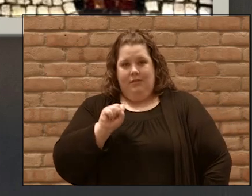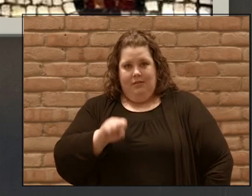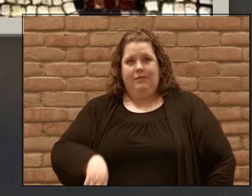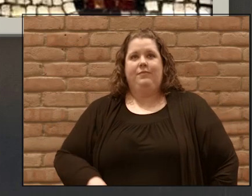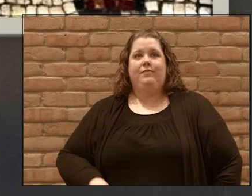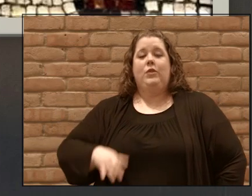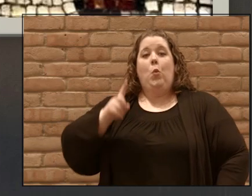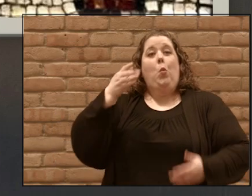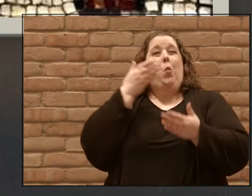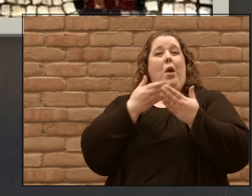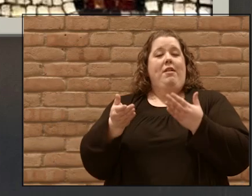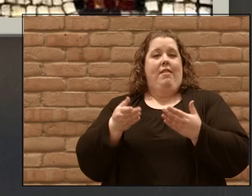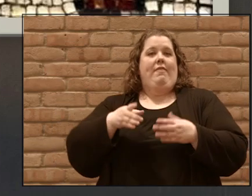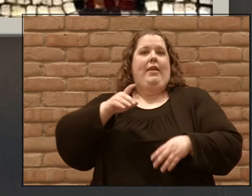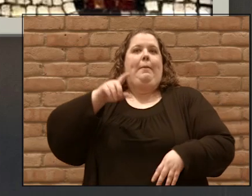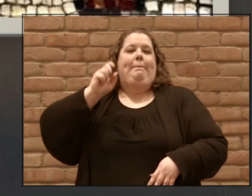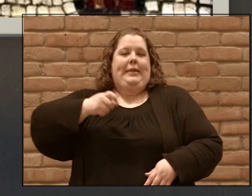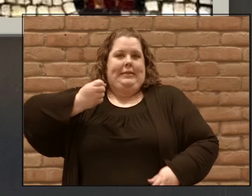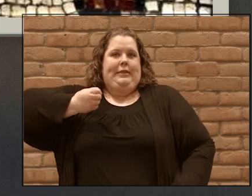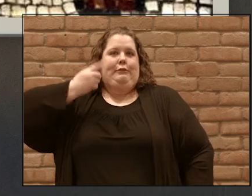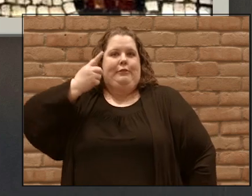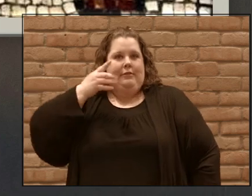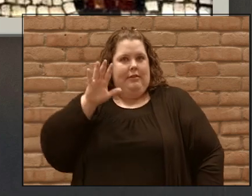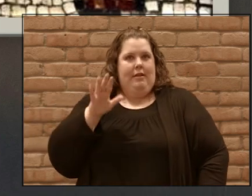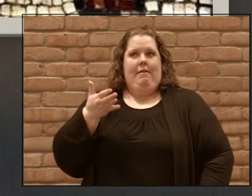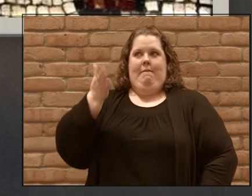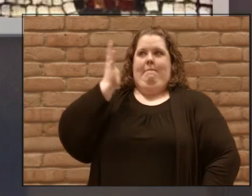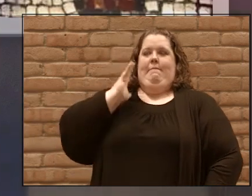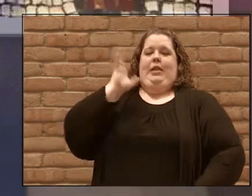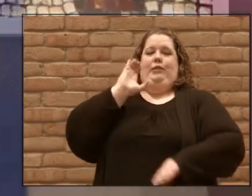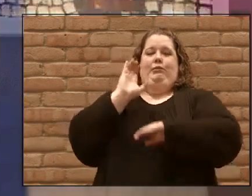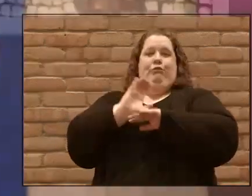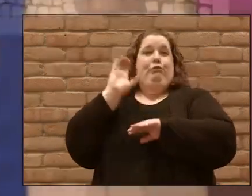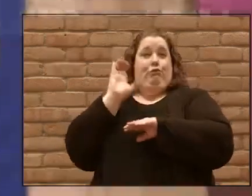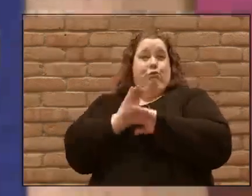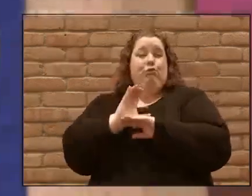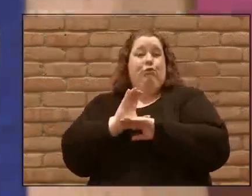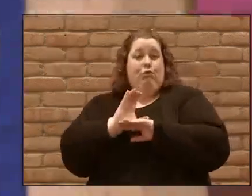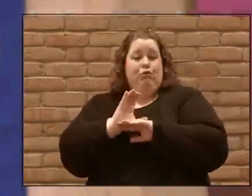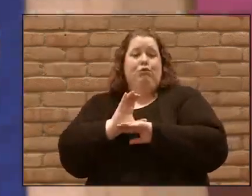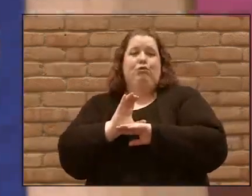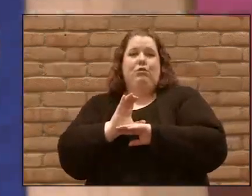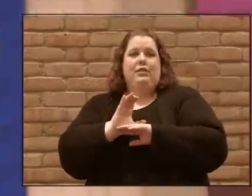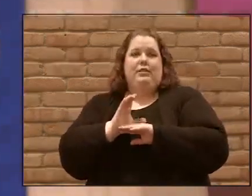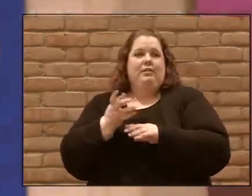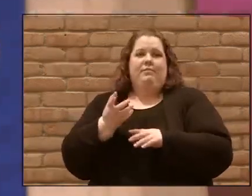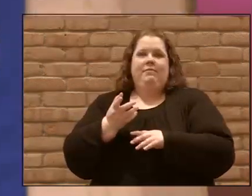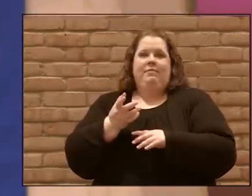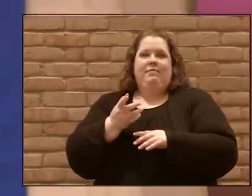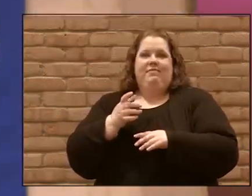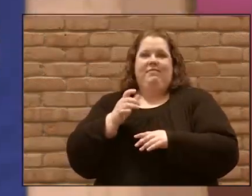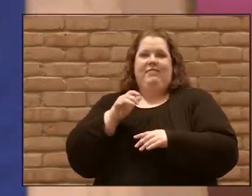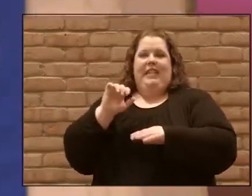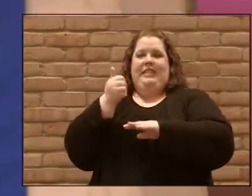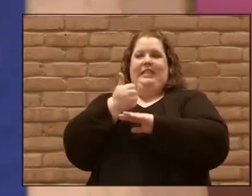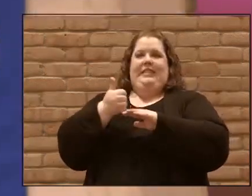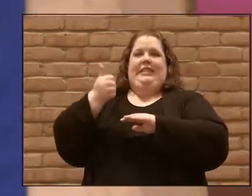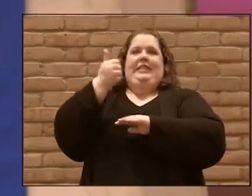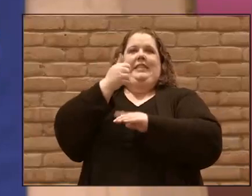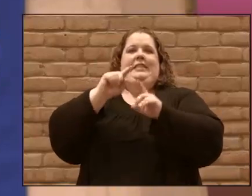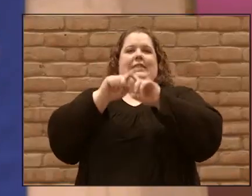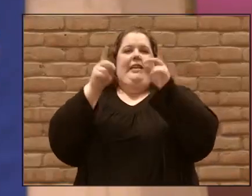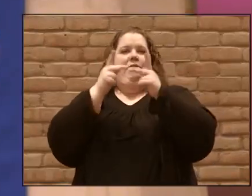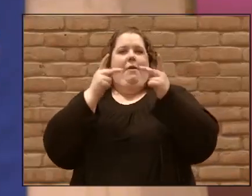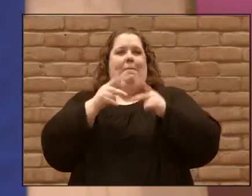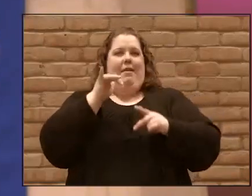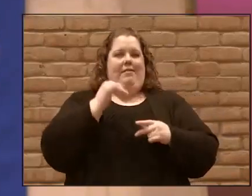is that in the early church, they held a far different place in their culture than we hold in our culture here in the